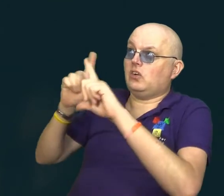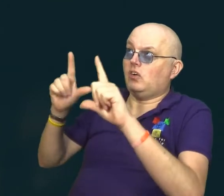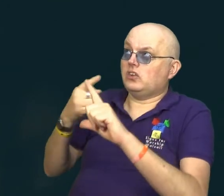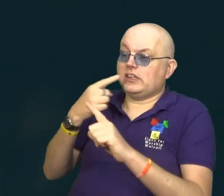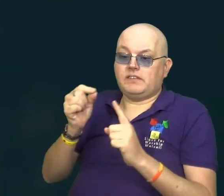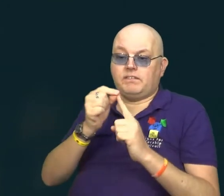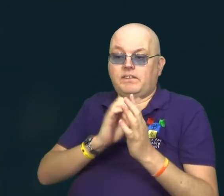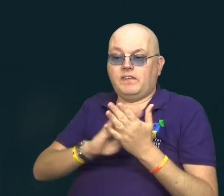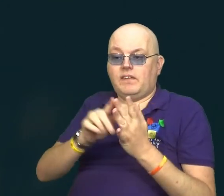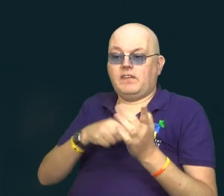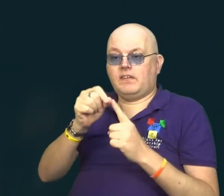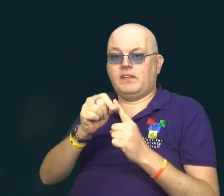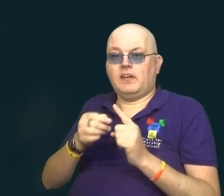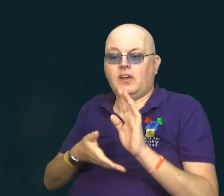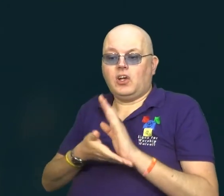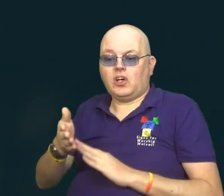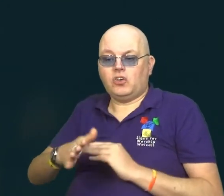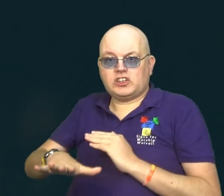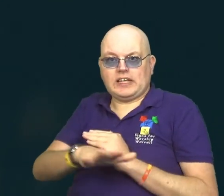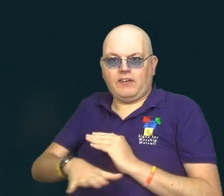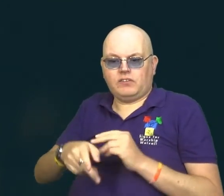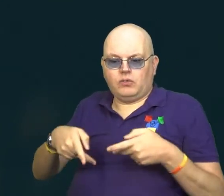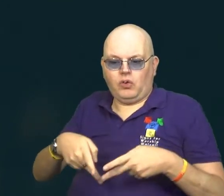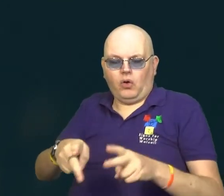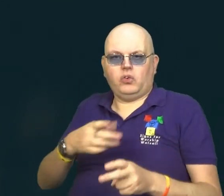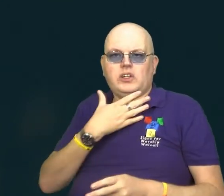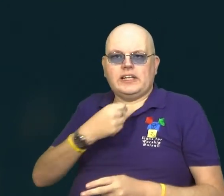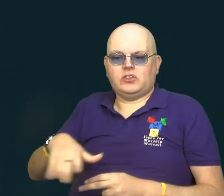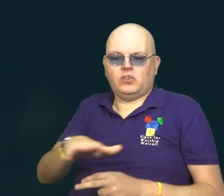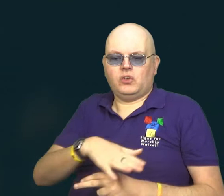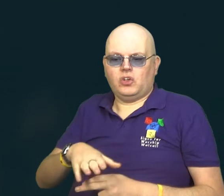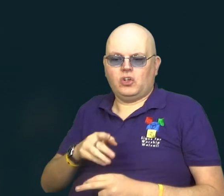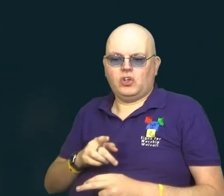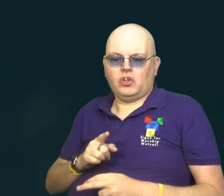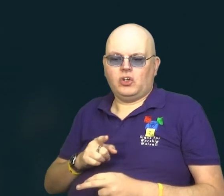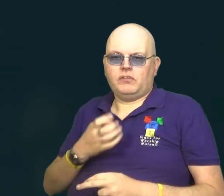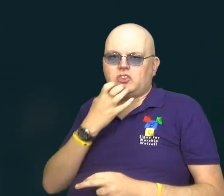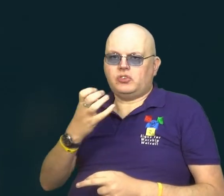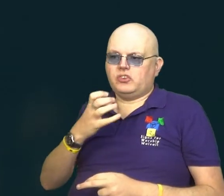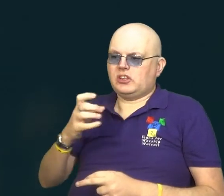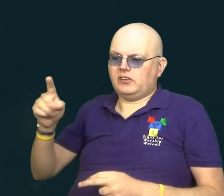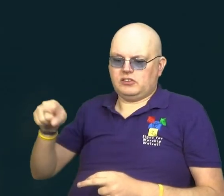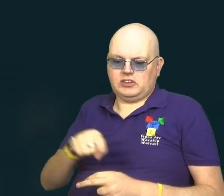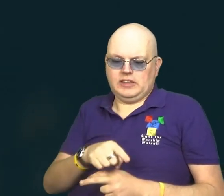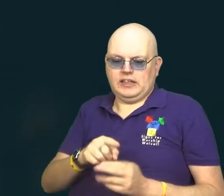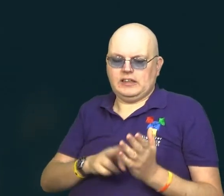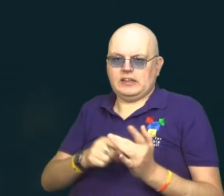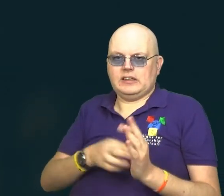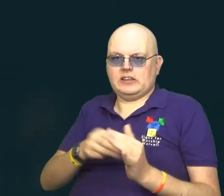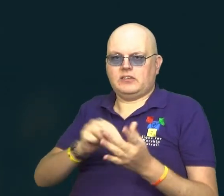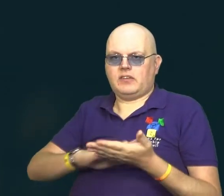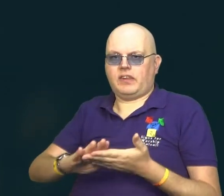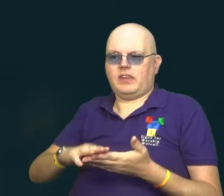said to Philip, Go south to the road, the desert road, that goes down from Jerusalem to Gaza.